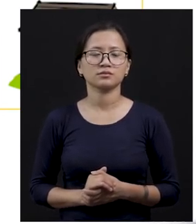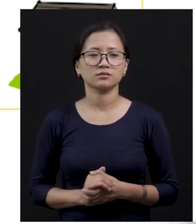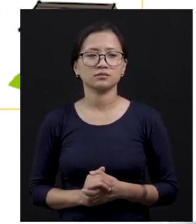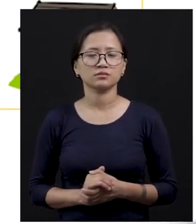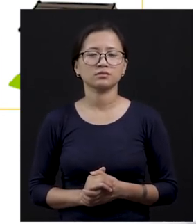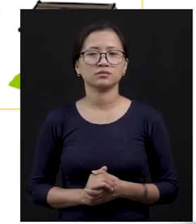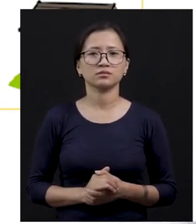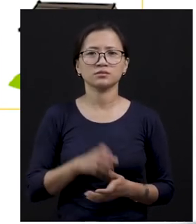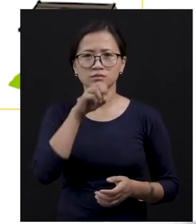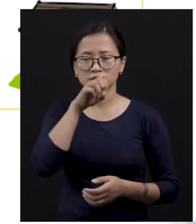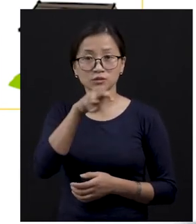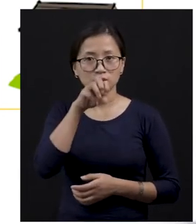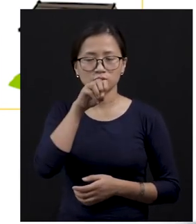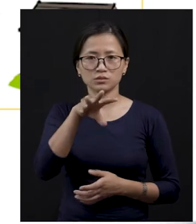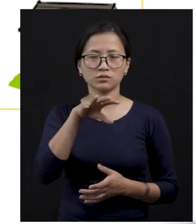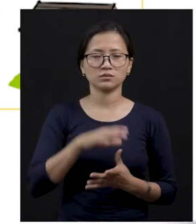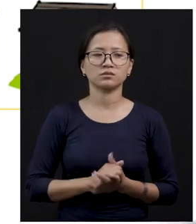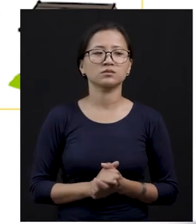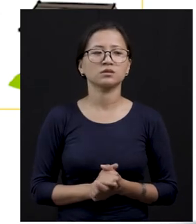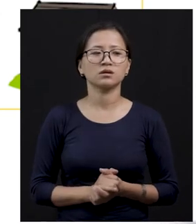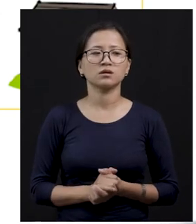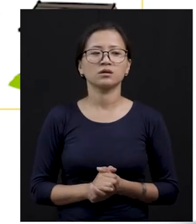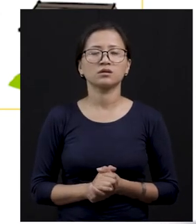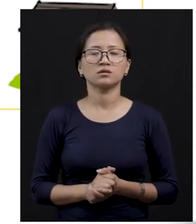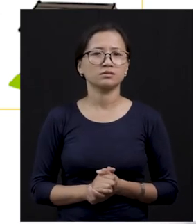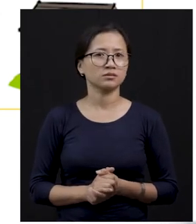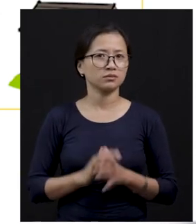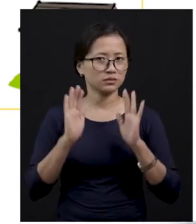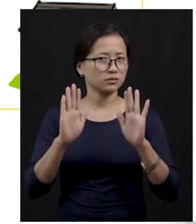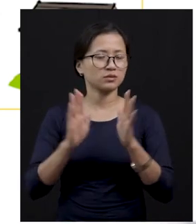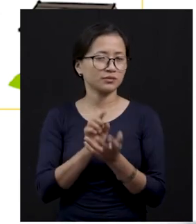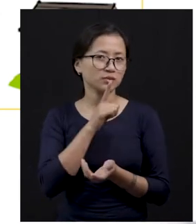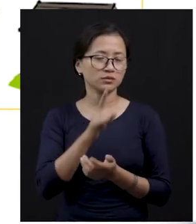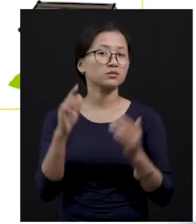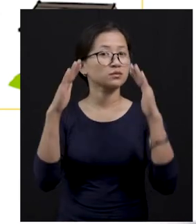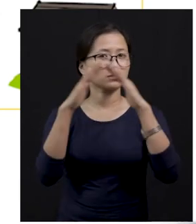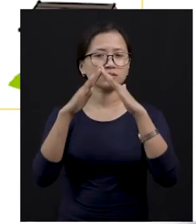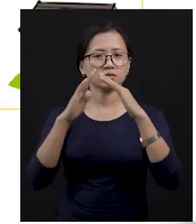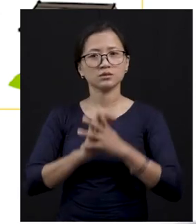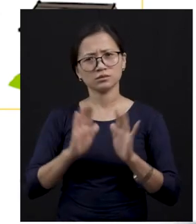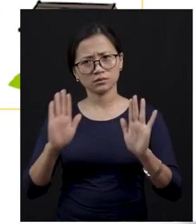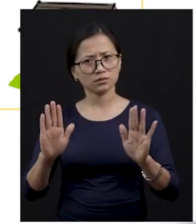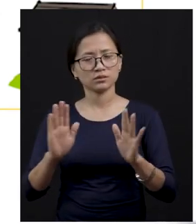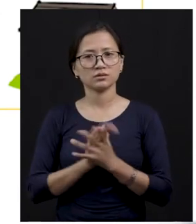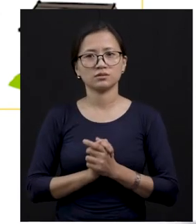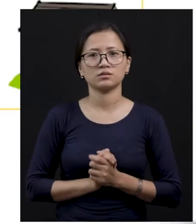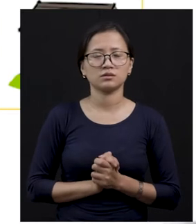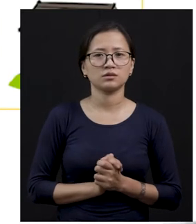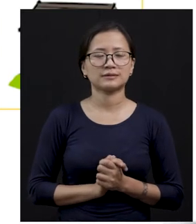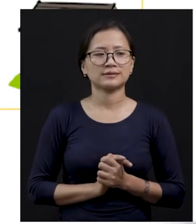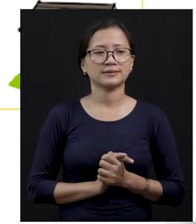Then, dog, okay? Woof, woof, dog. I'm sure you have dogs at home, right? A bad dog at home.